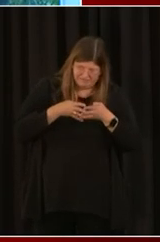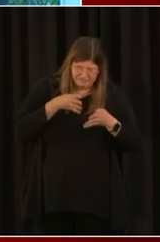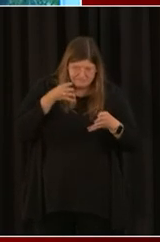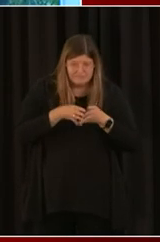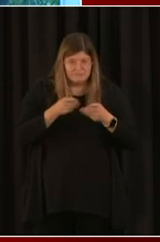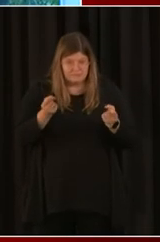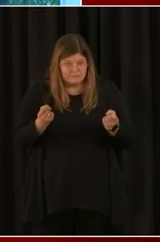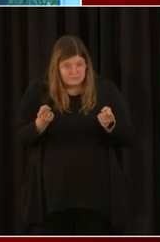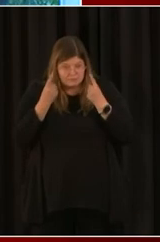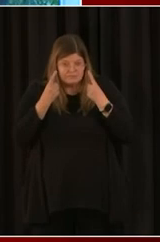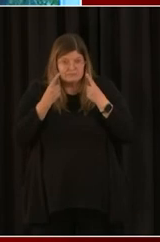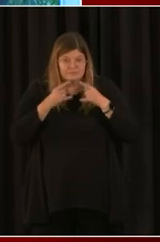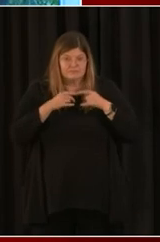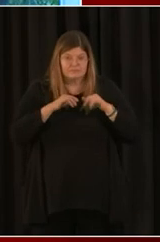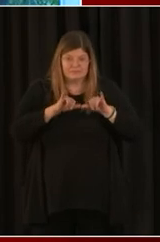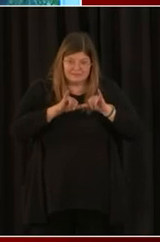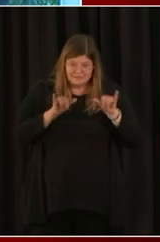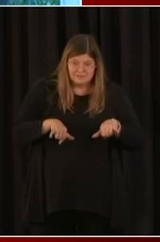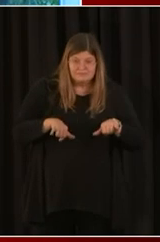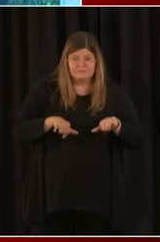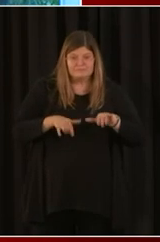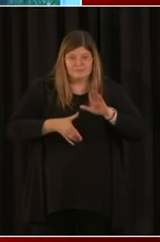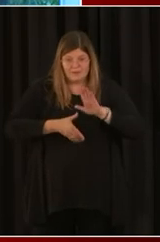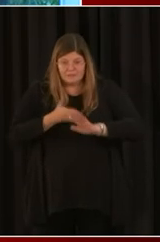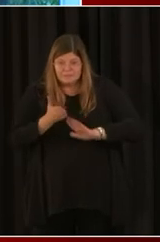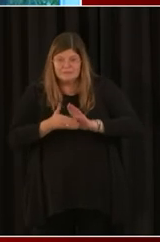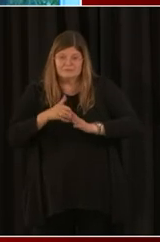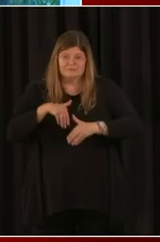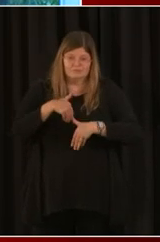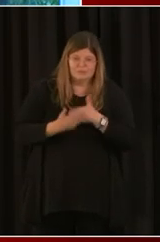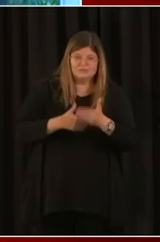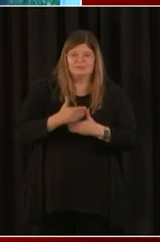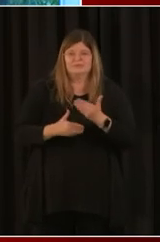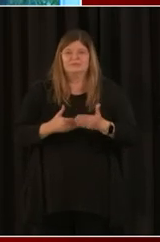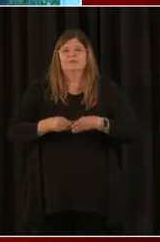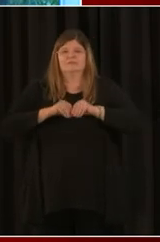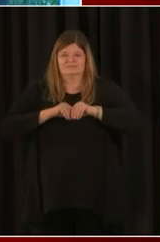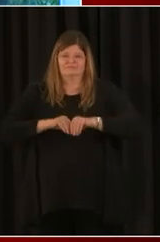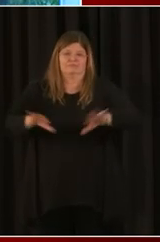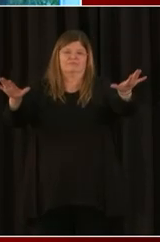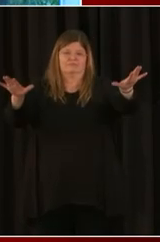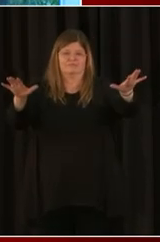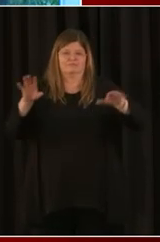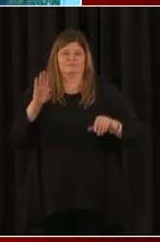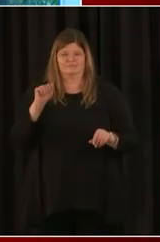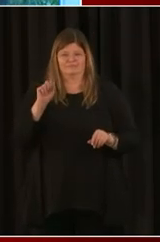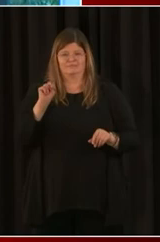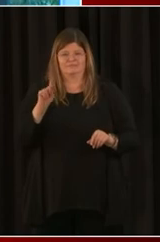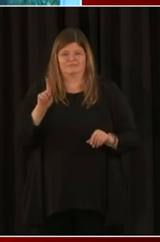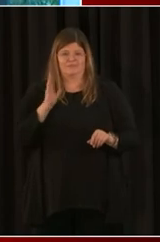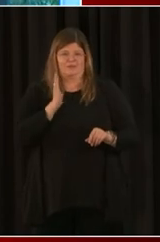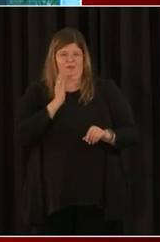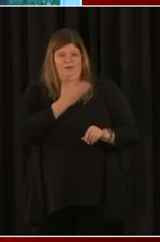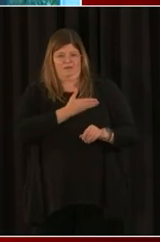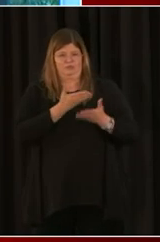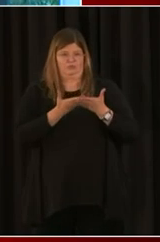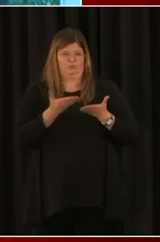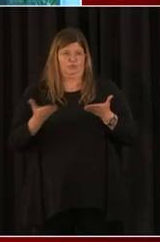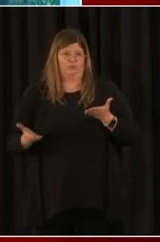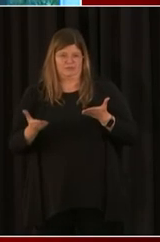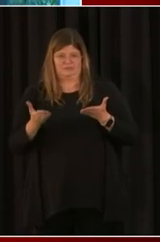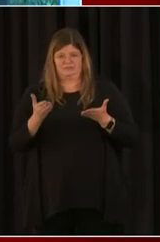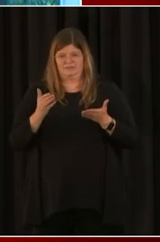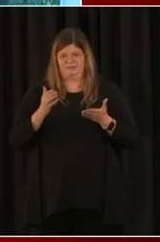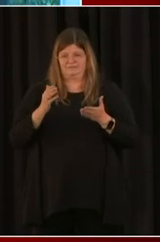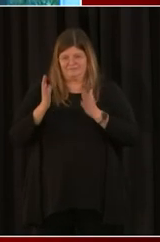operating procedure, and then roll it out to all the banks and our resource partners. So I just ask